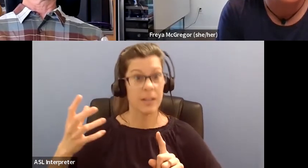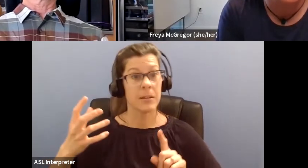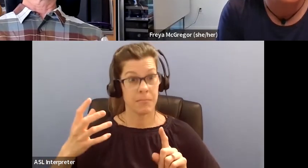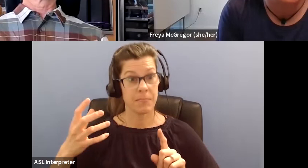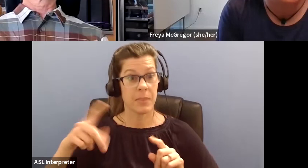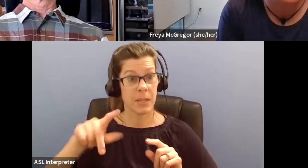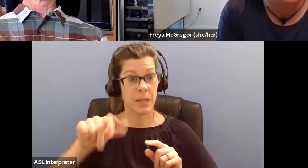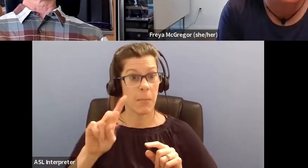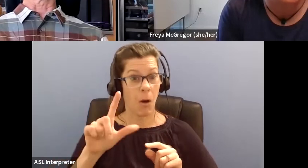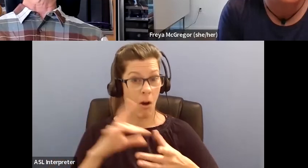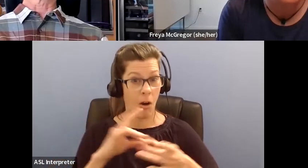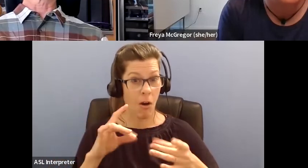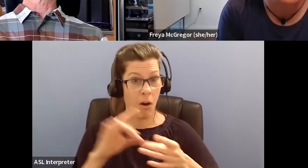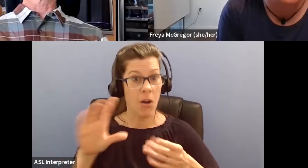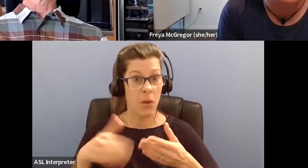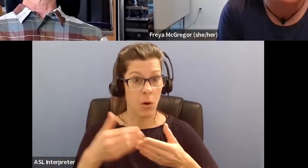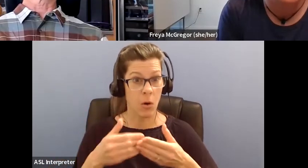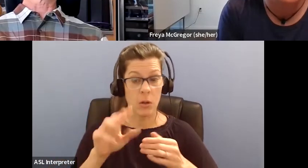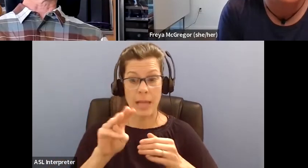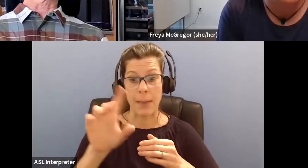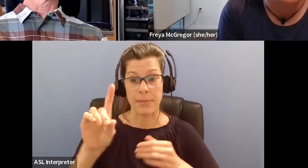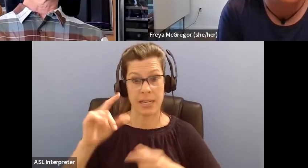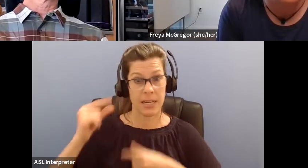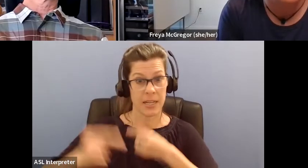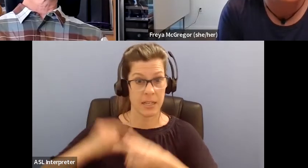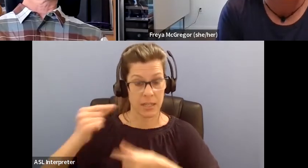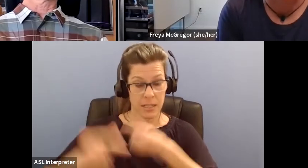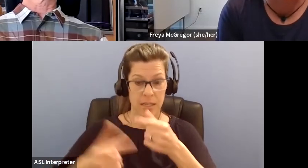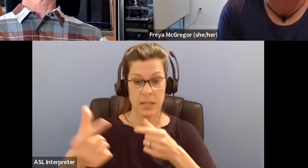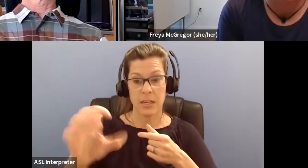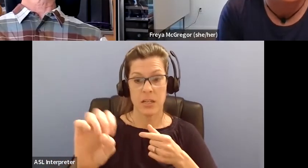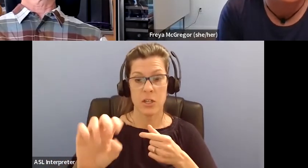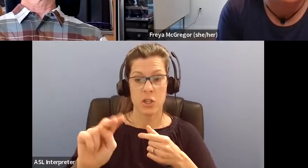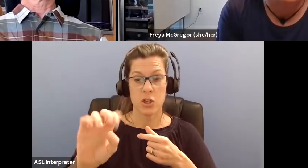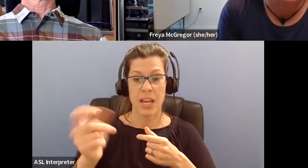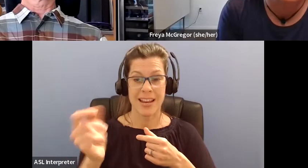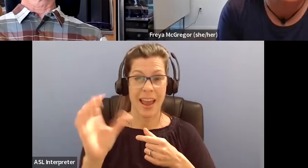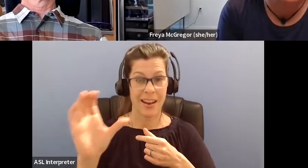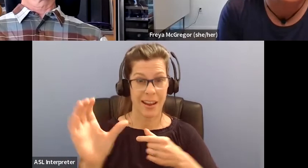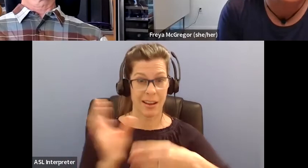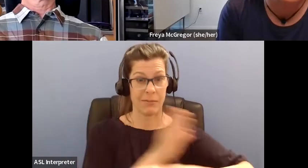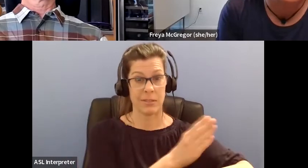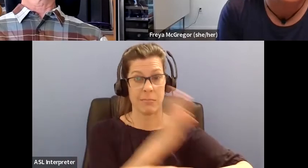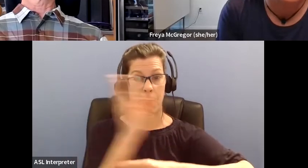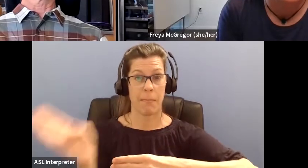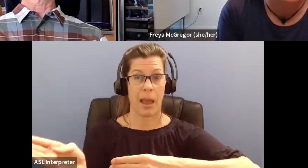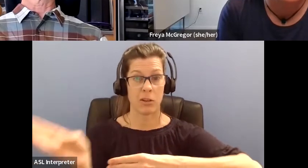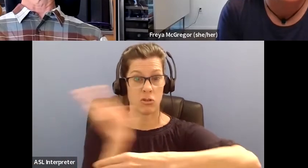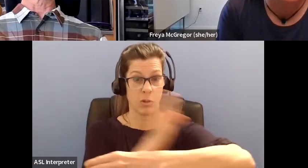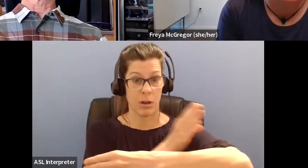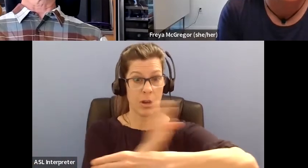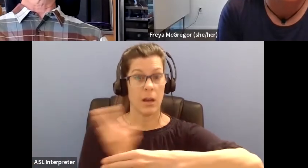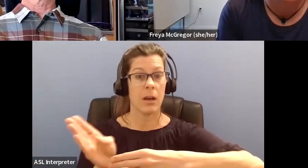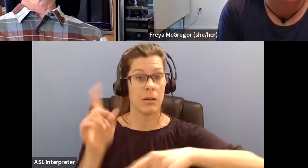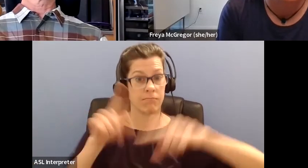um, genetic condition is a spectrum. And so the, they've